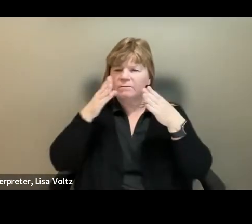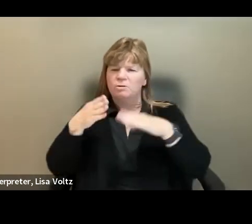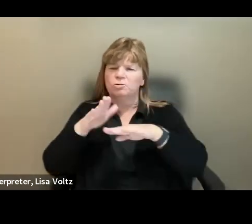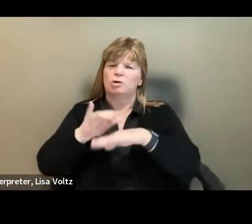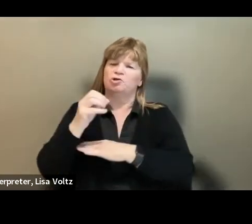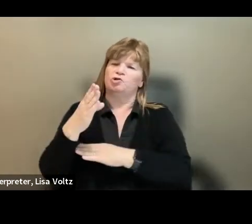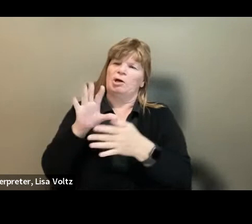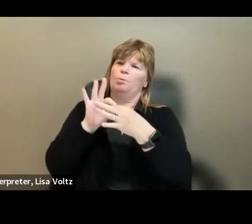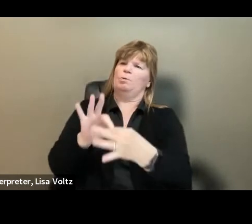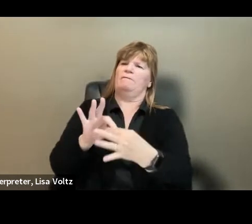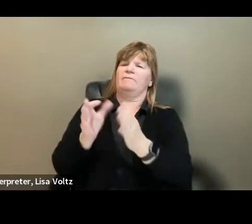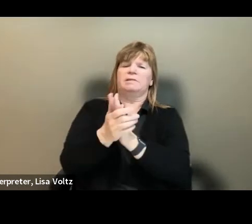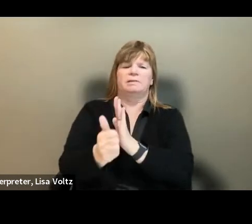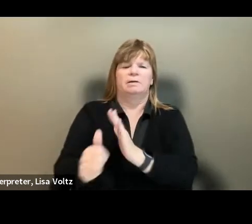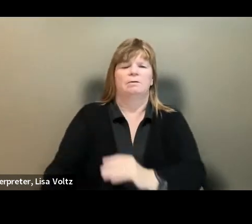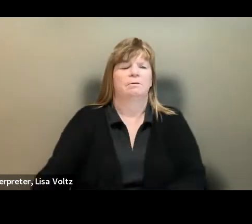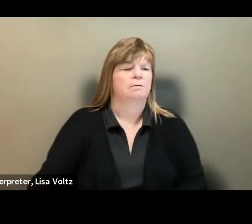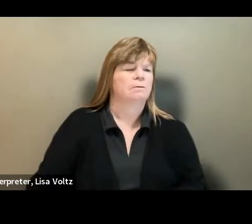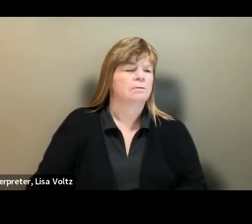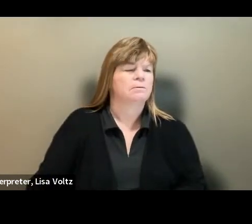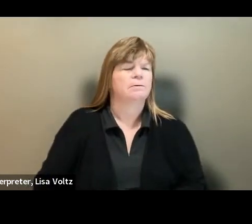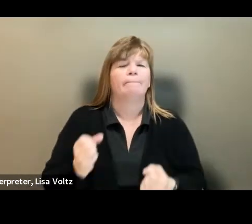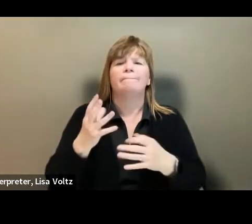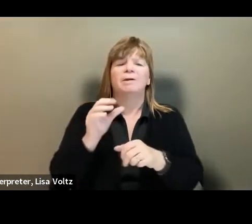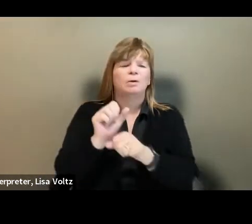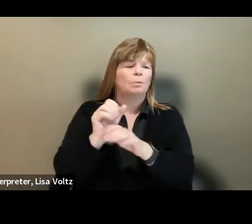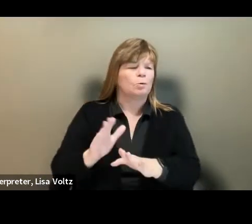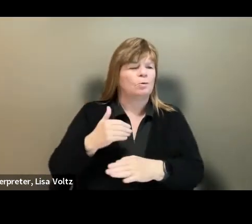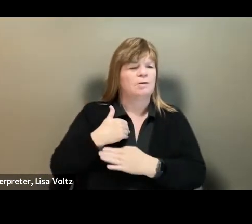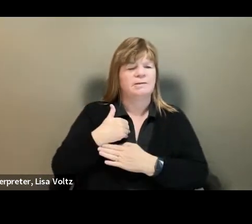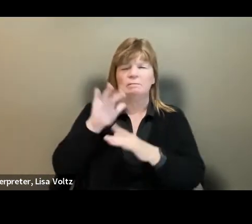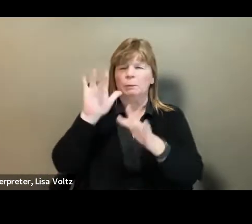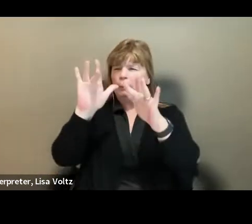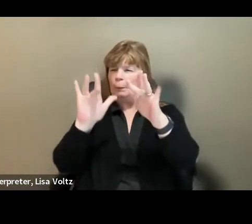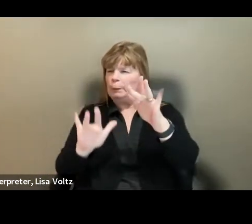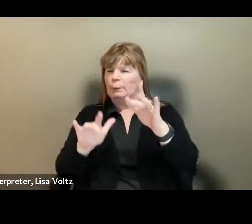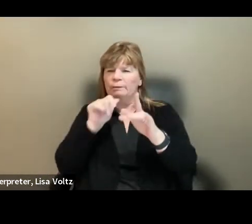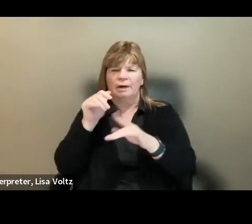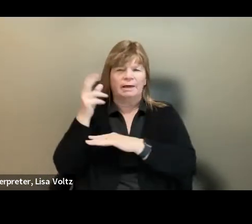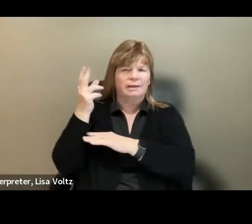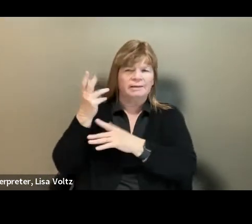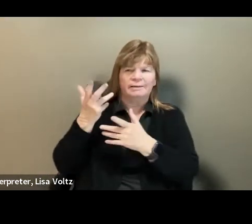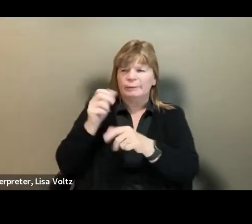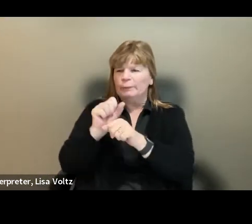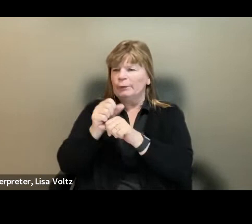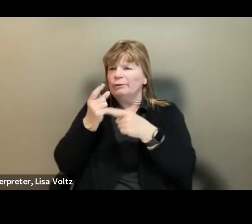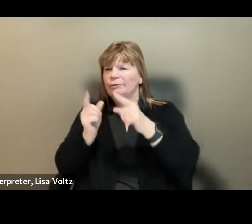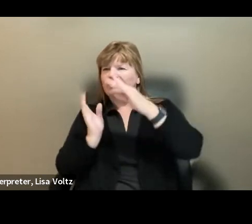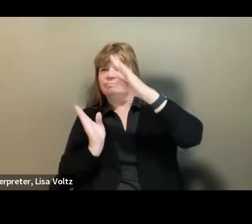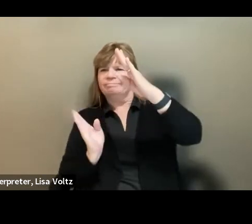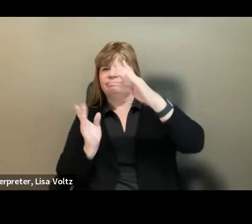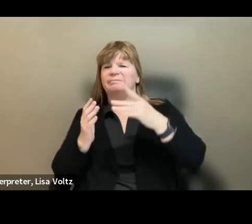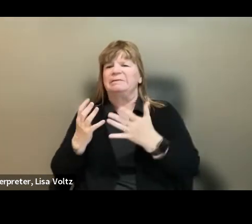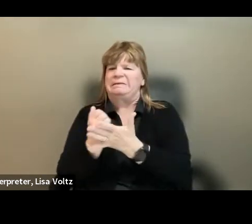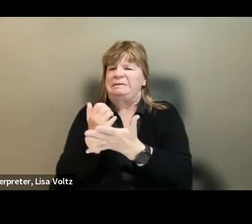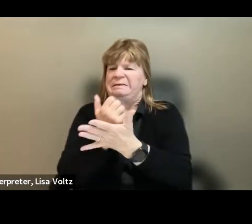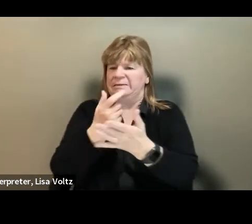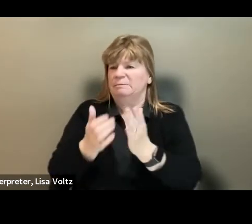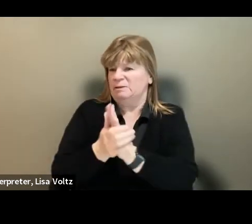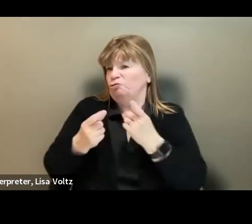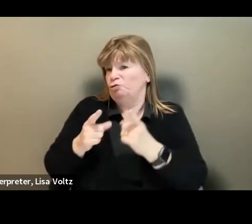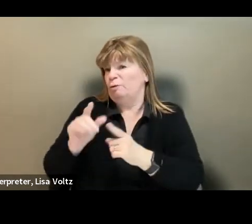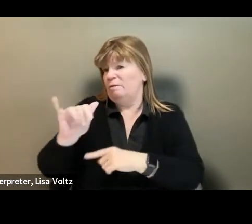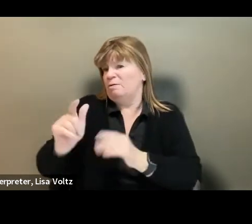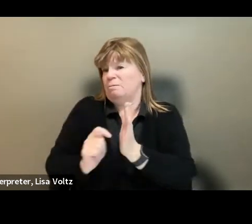skills. Many workers with resume gaps have valuable skills, some often gained during their period of leave. My question